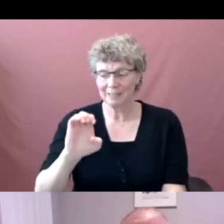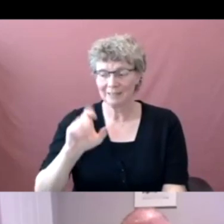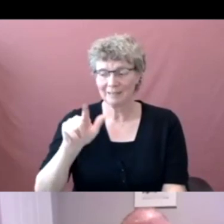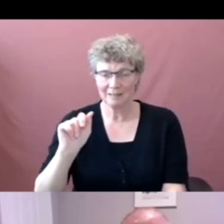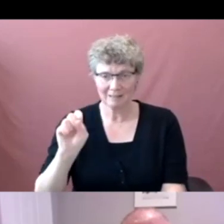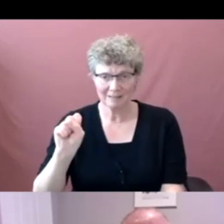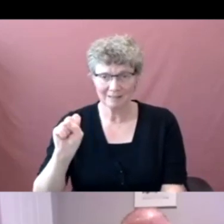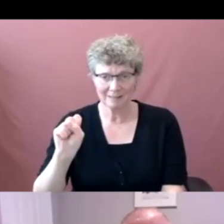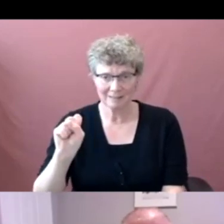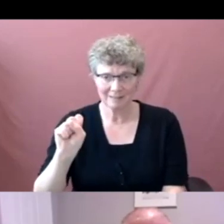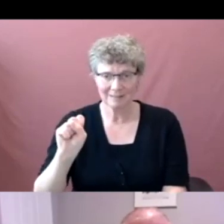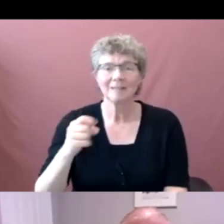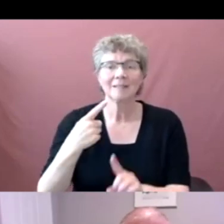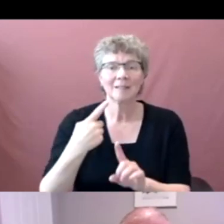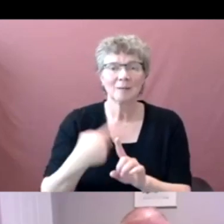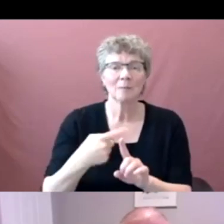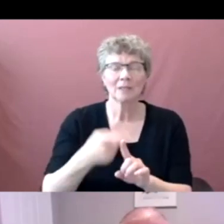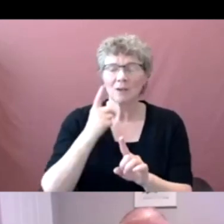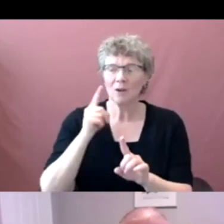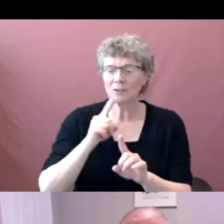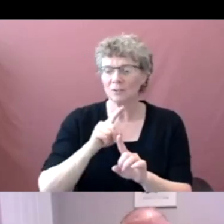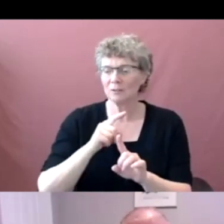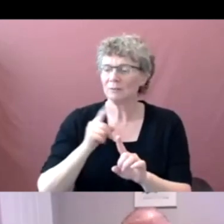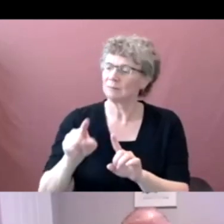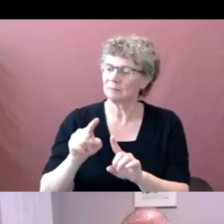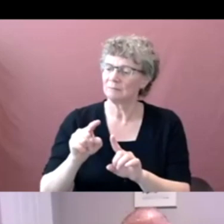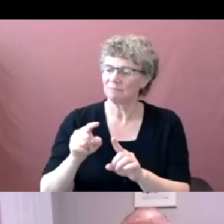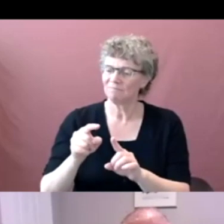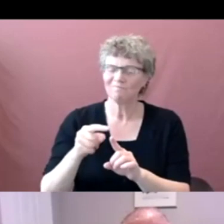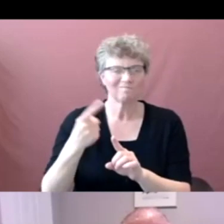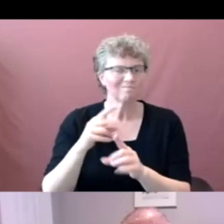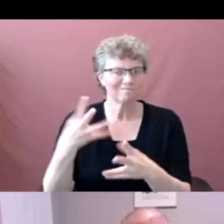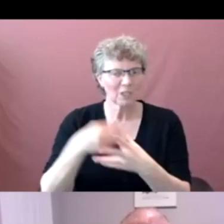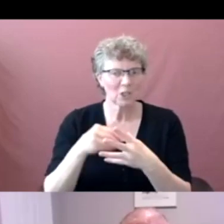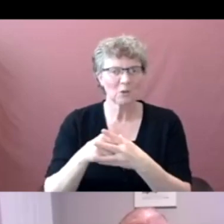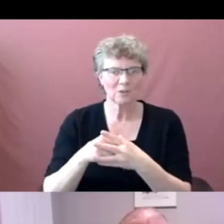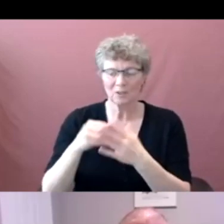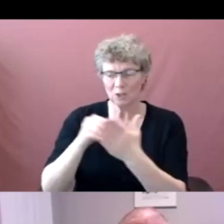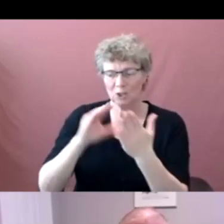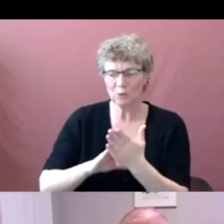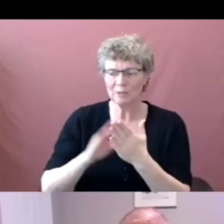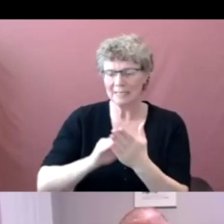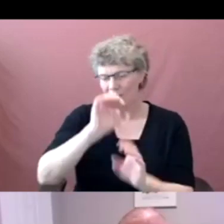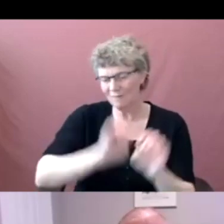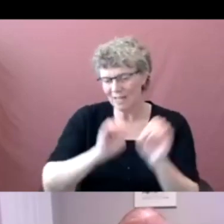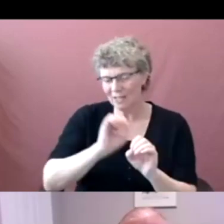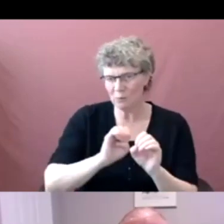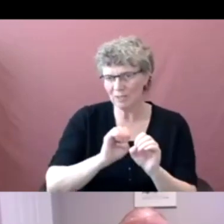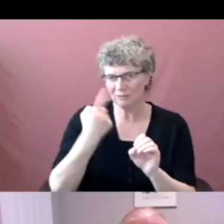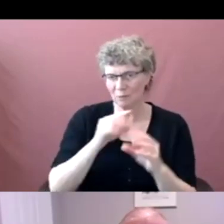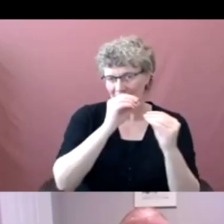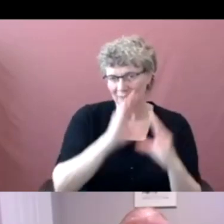surveys student evaluations of teaching. And supports the classrooms and labs.